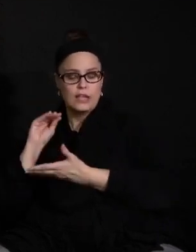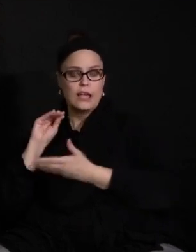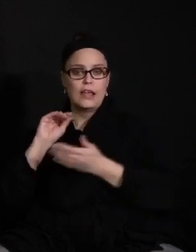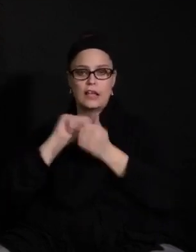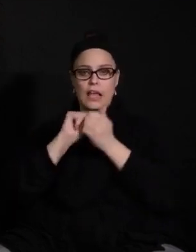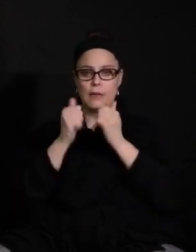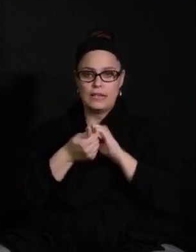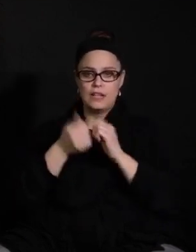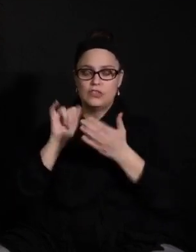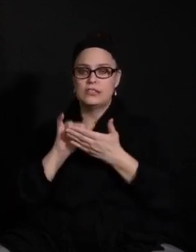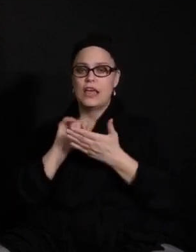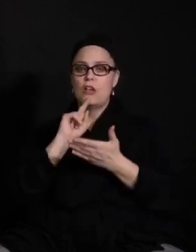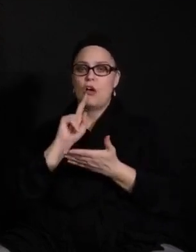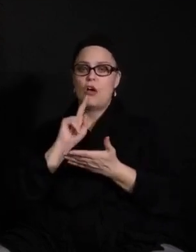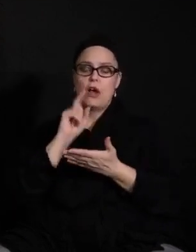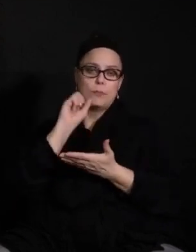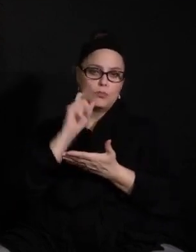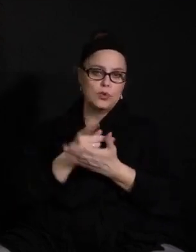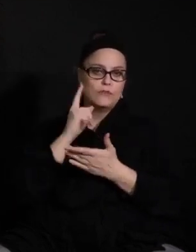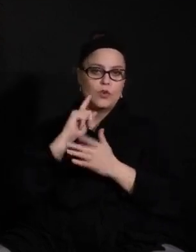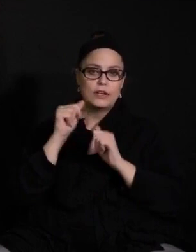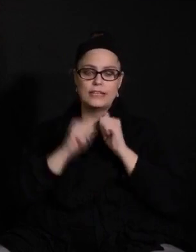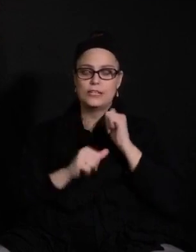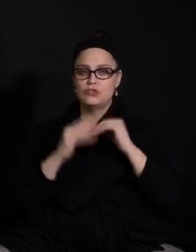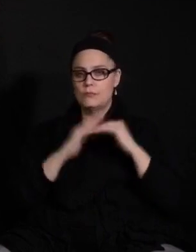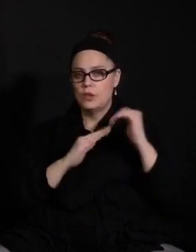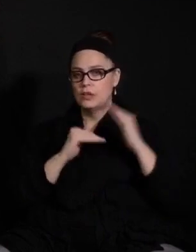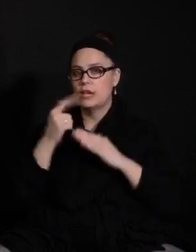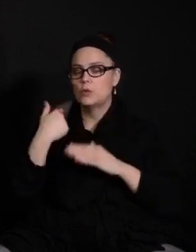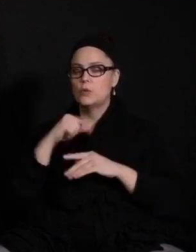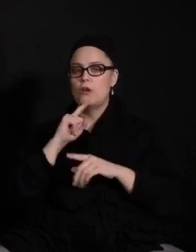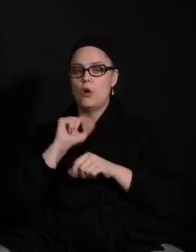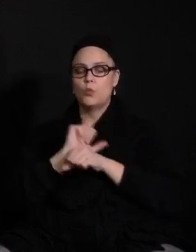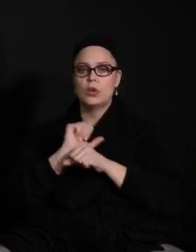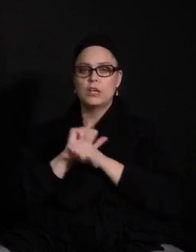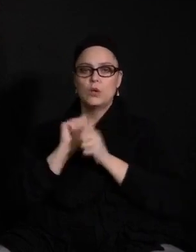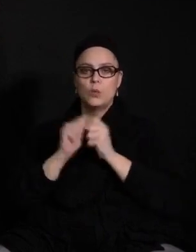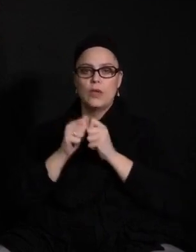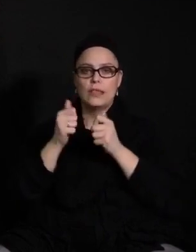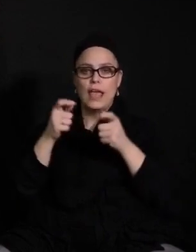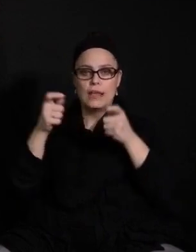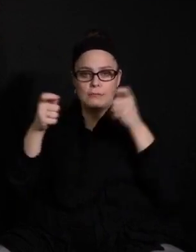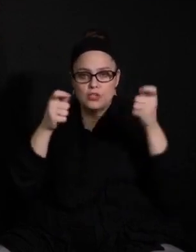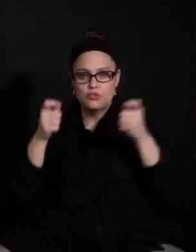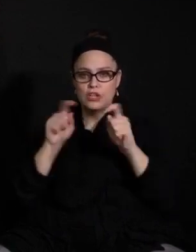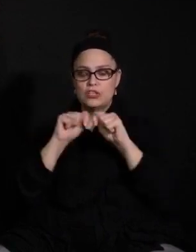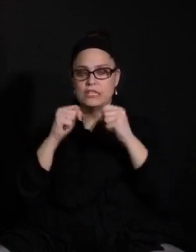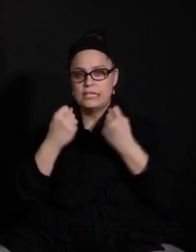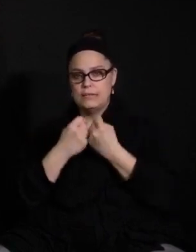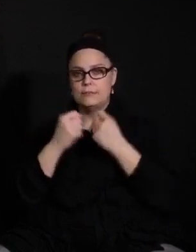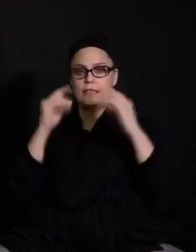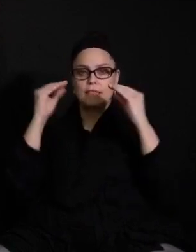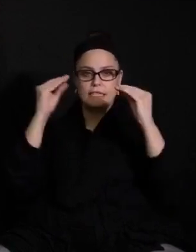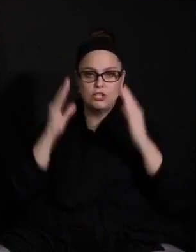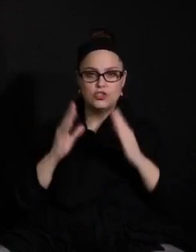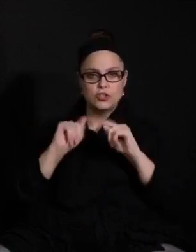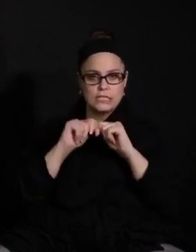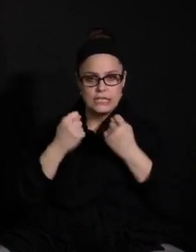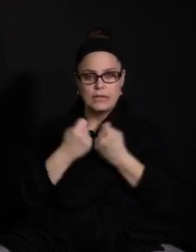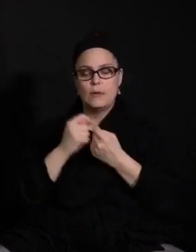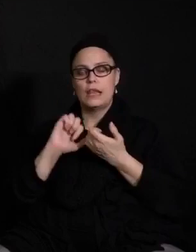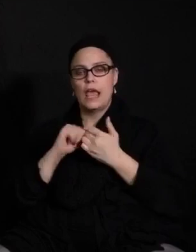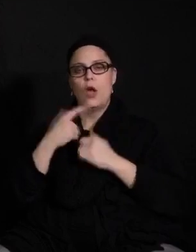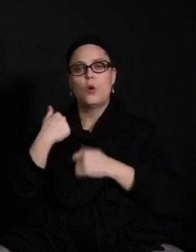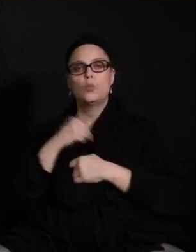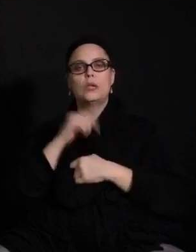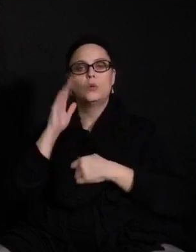each building. And then we work with the building administrative team and the teacher team to talk about how can we make it work